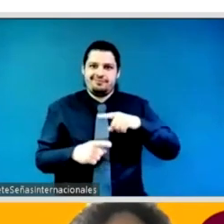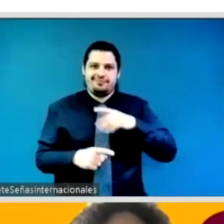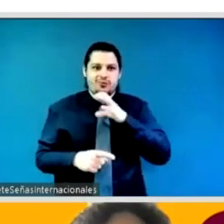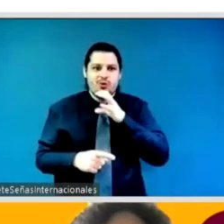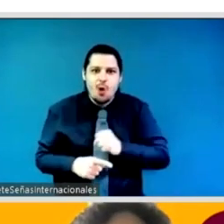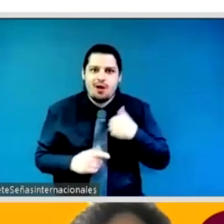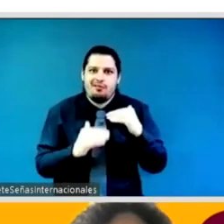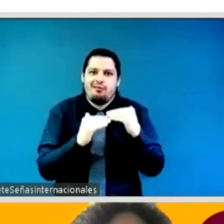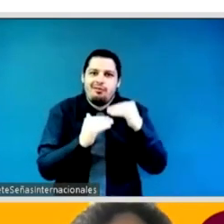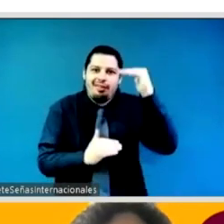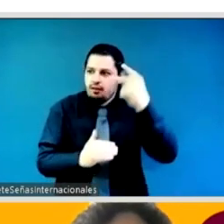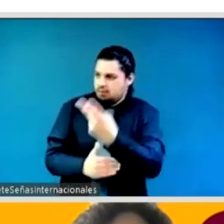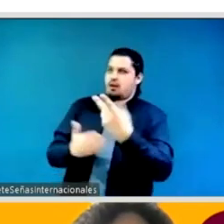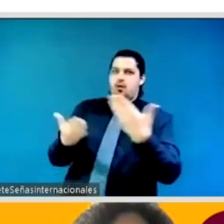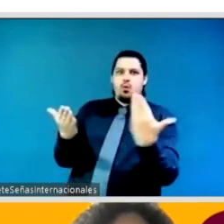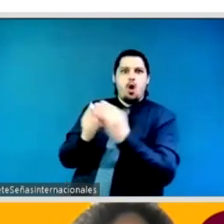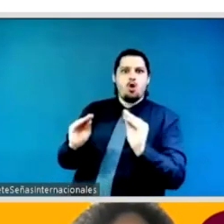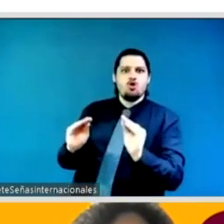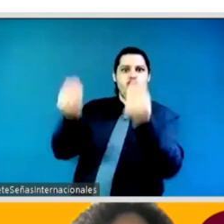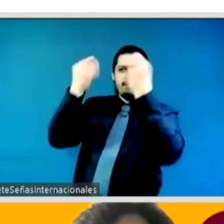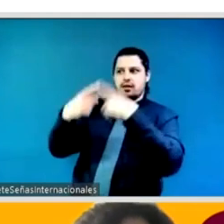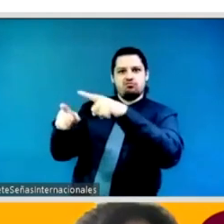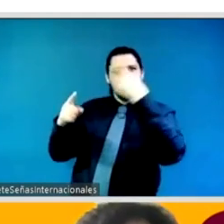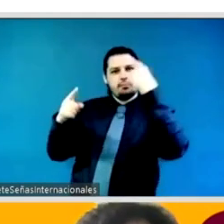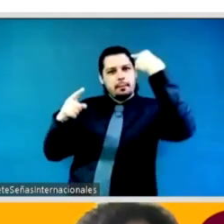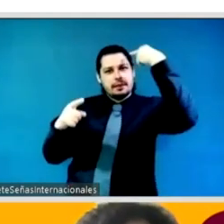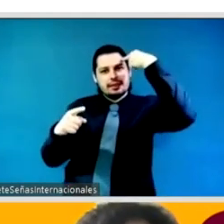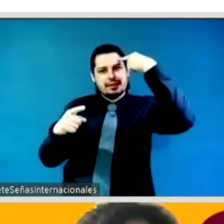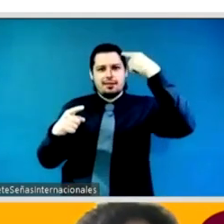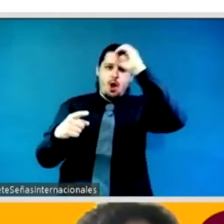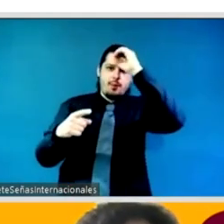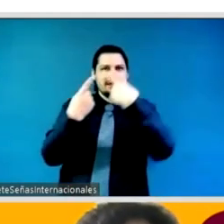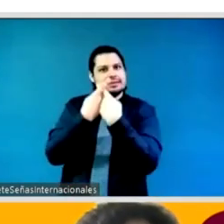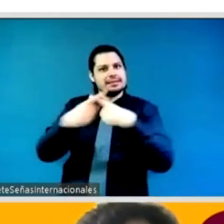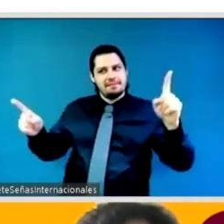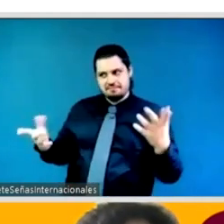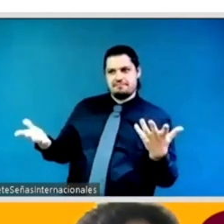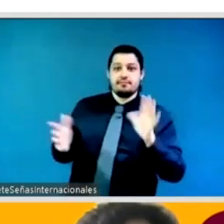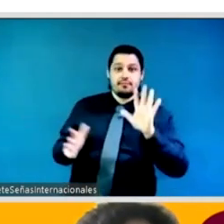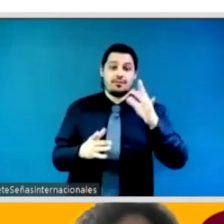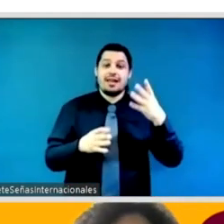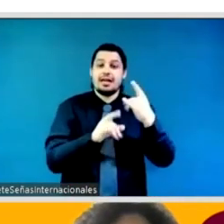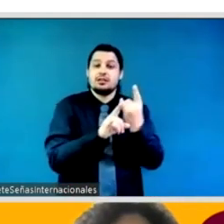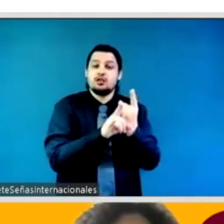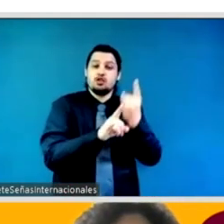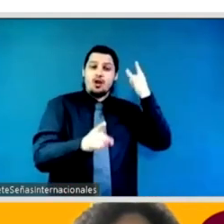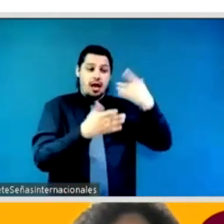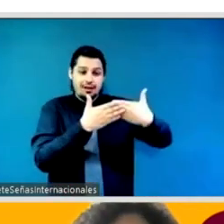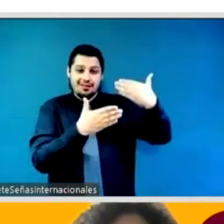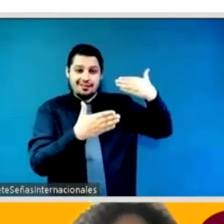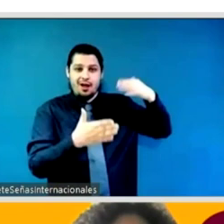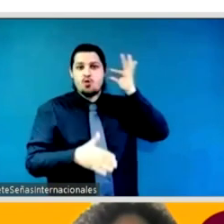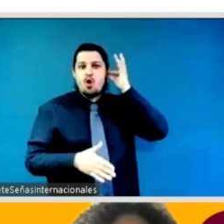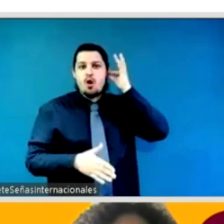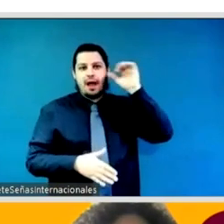um but i think also just in terms of something to take away um is you know how what yardstick do we bring about